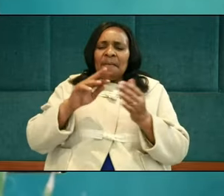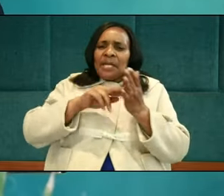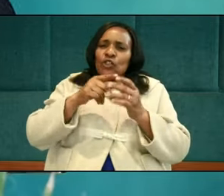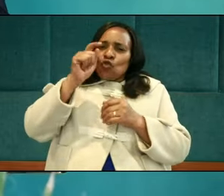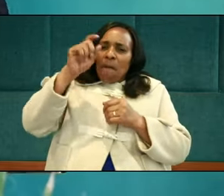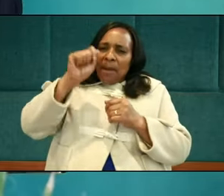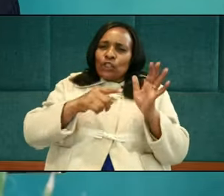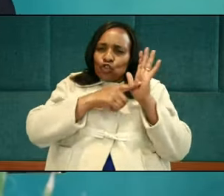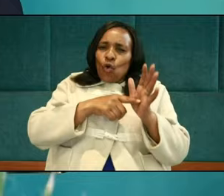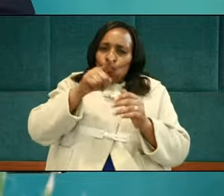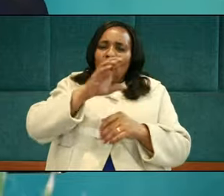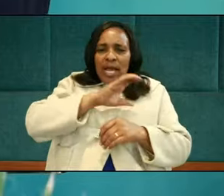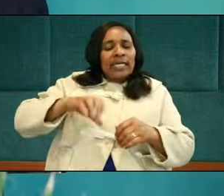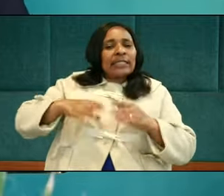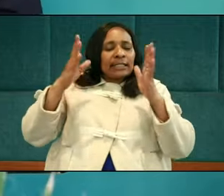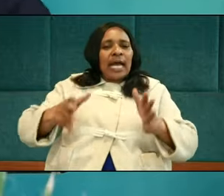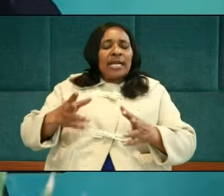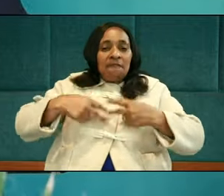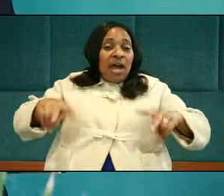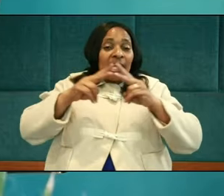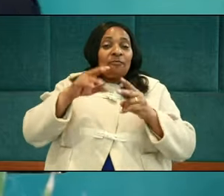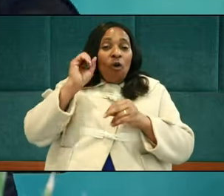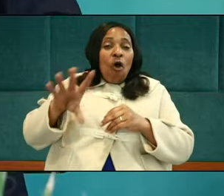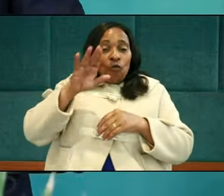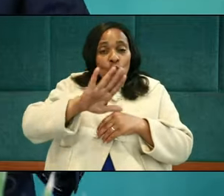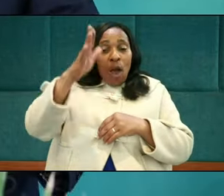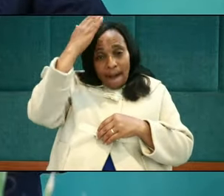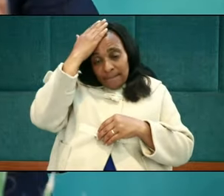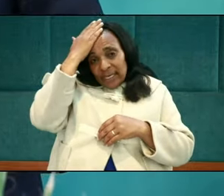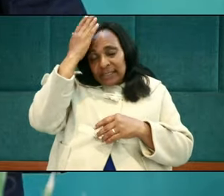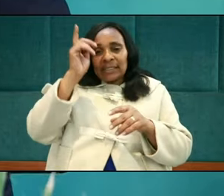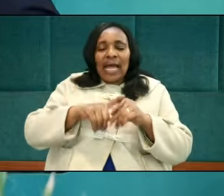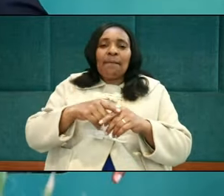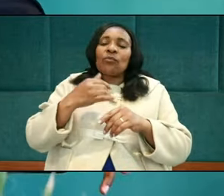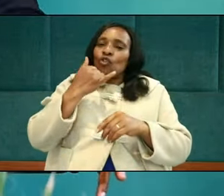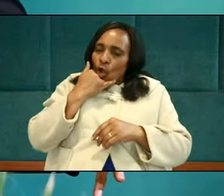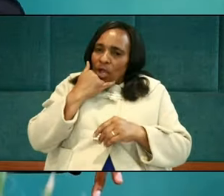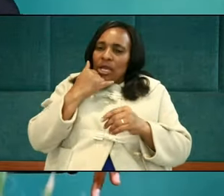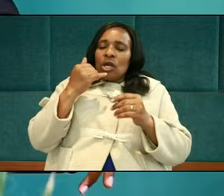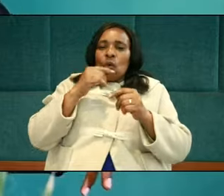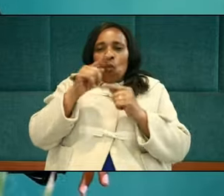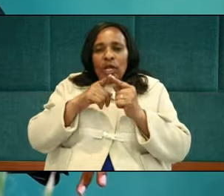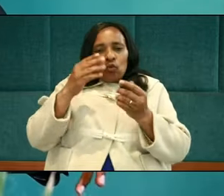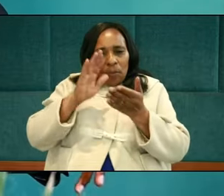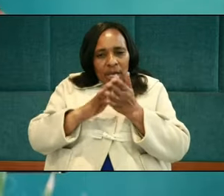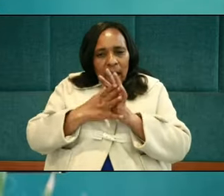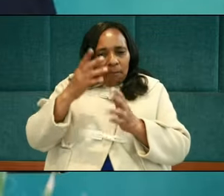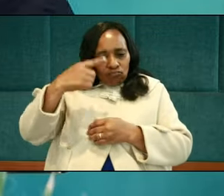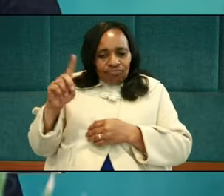must demonstrate your Christian virtue of meekness, even in the face of offense and in the face of you being right.